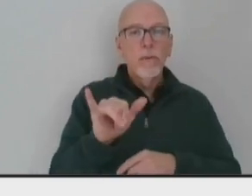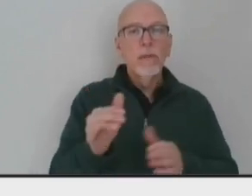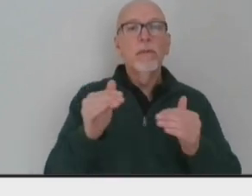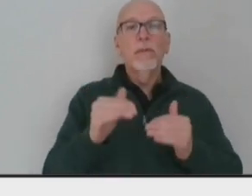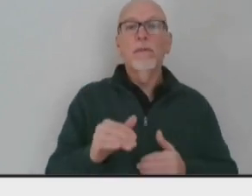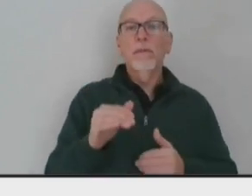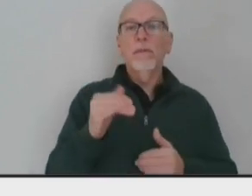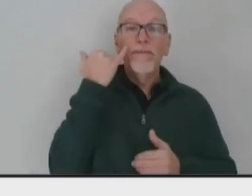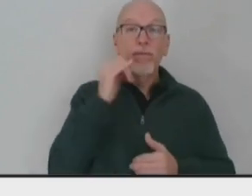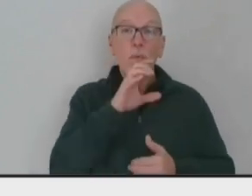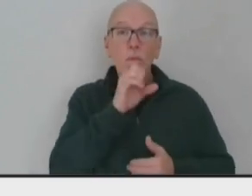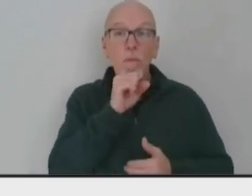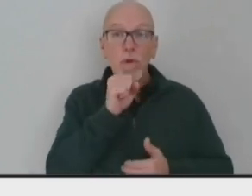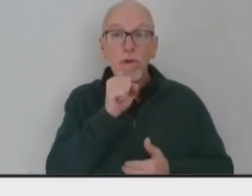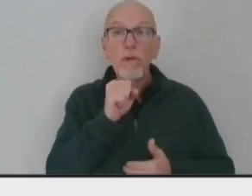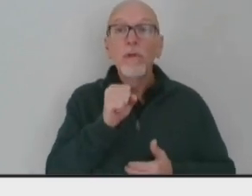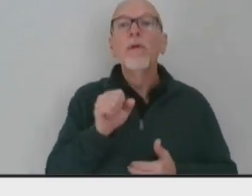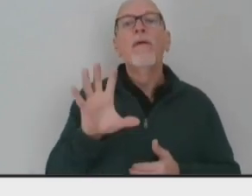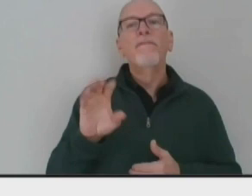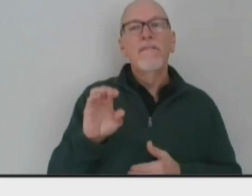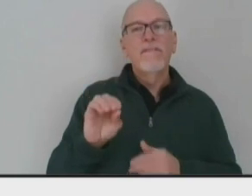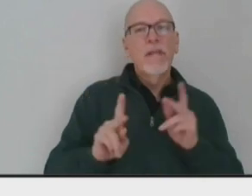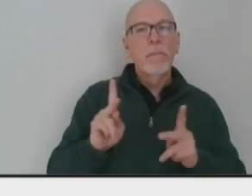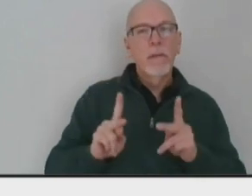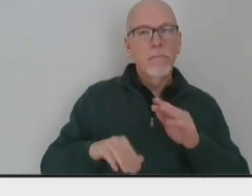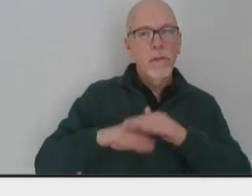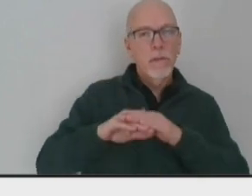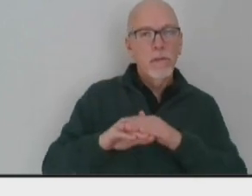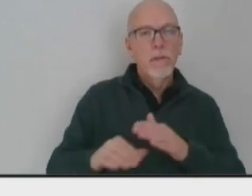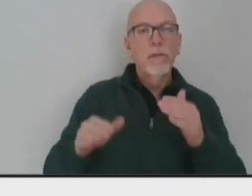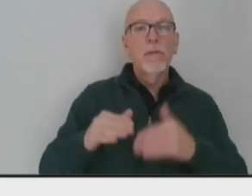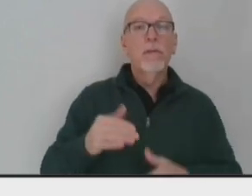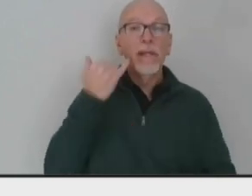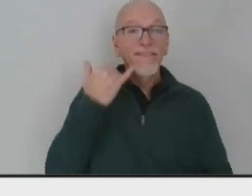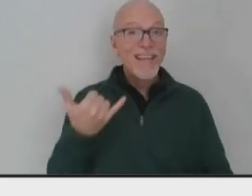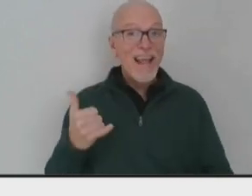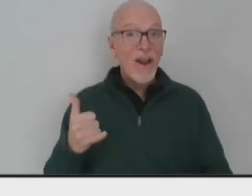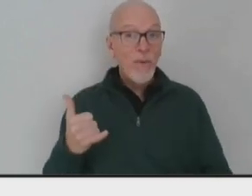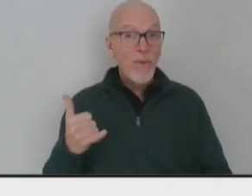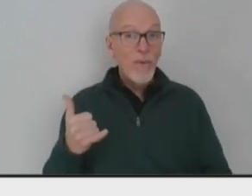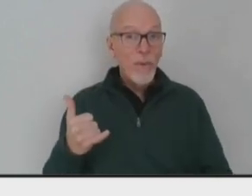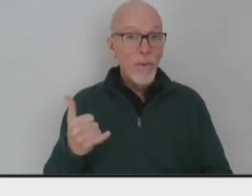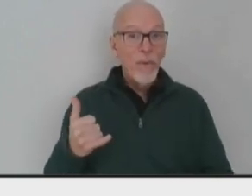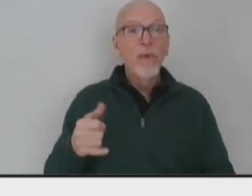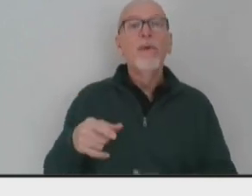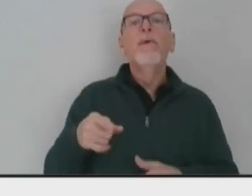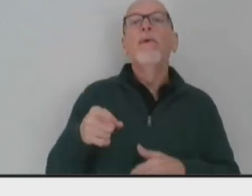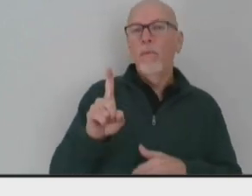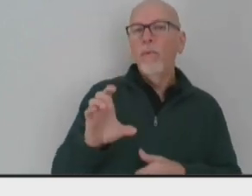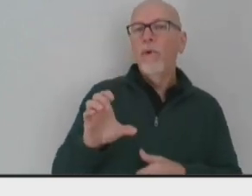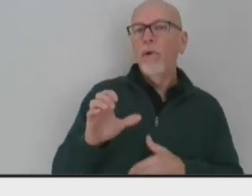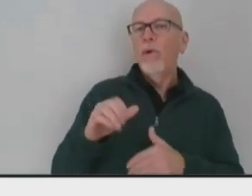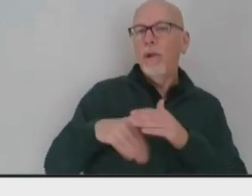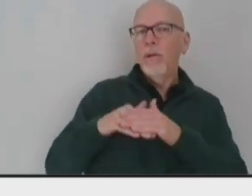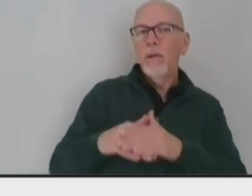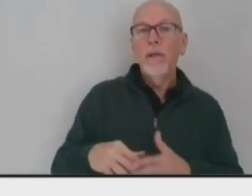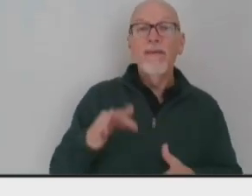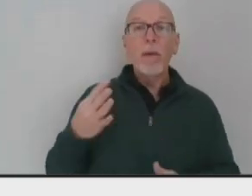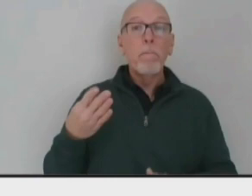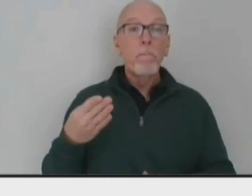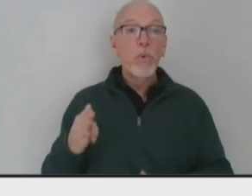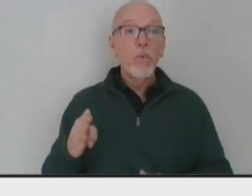for counties in orange, 100 people if you're in yellow, 250 people in blue counties. We just